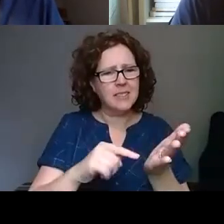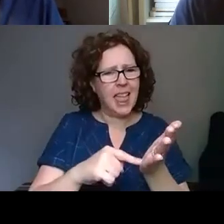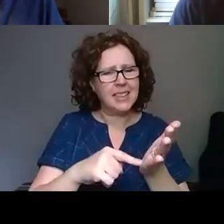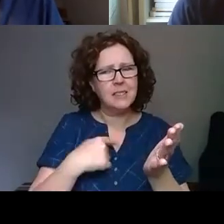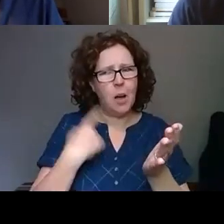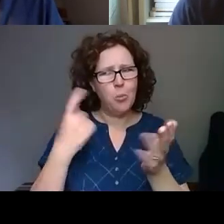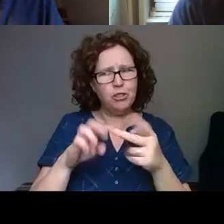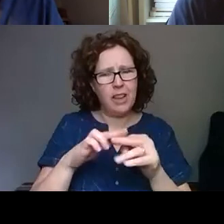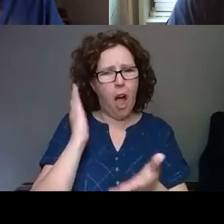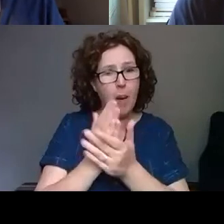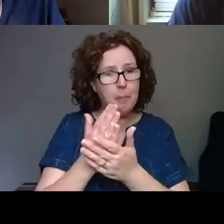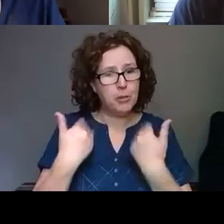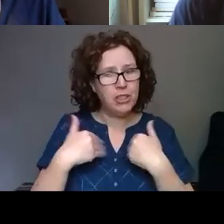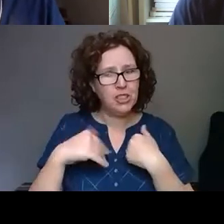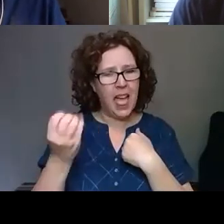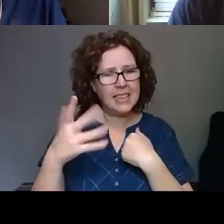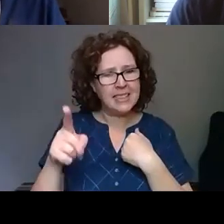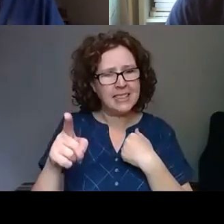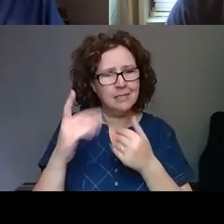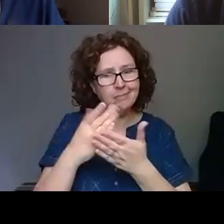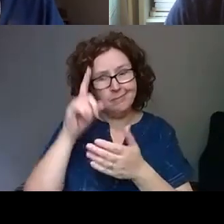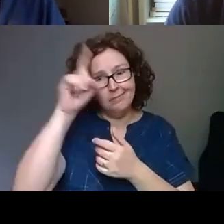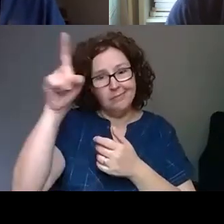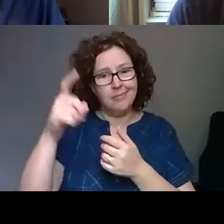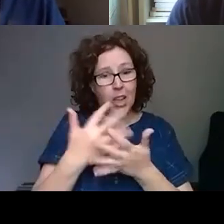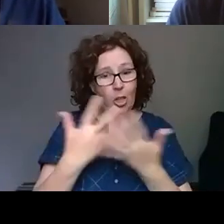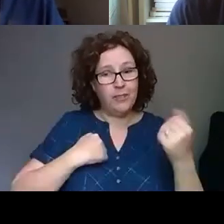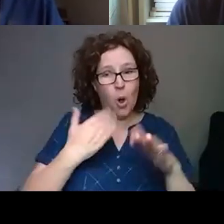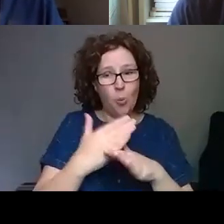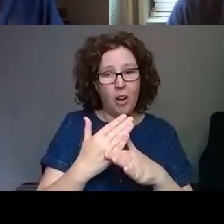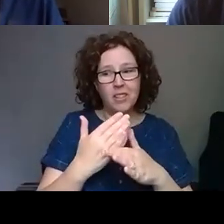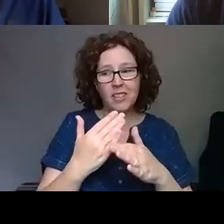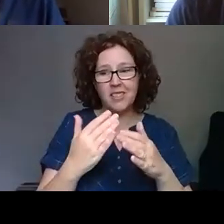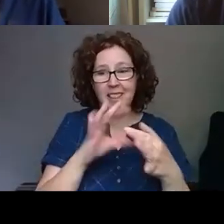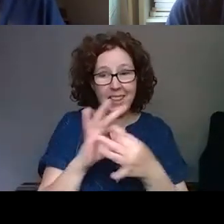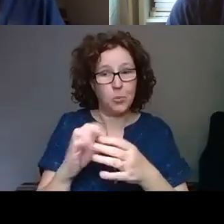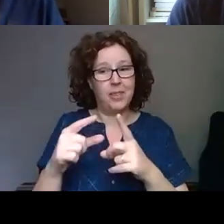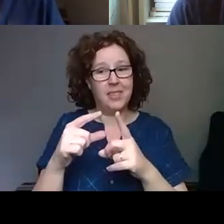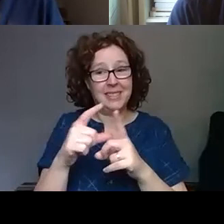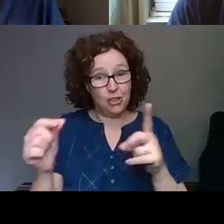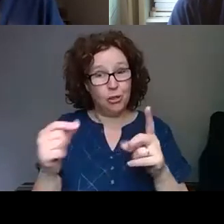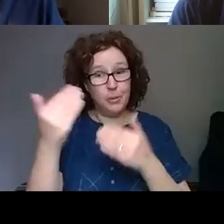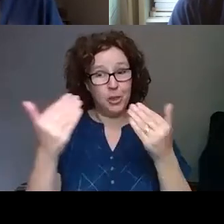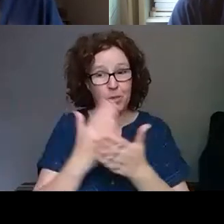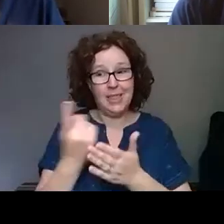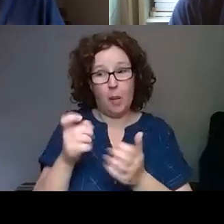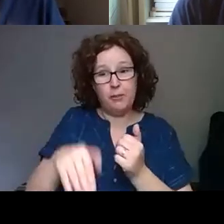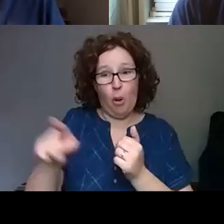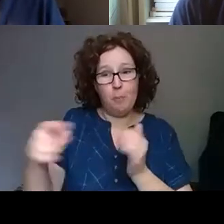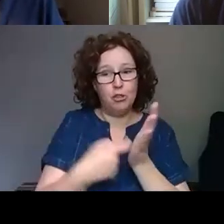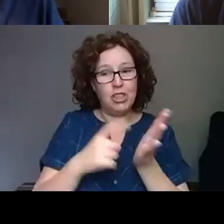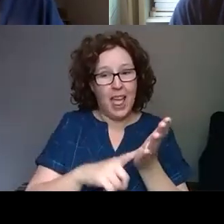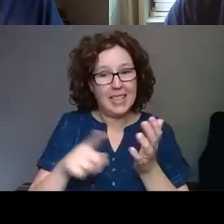the the innovator who, you know, much of our work around museum computing begun with the work of Richard Light and others in Cambridge.